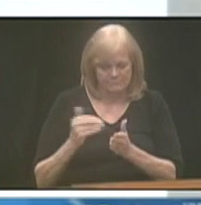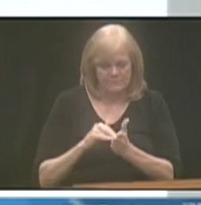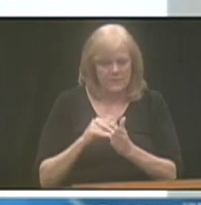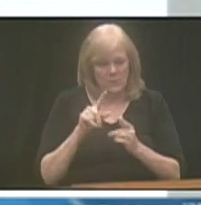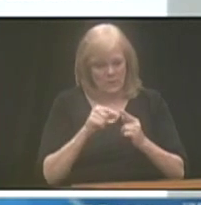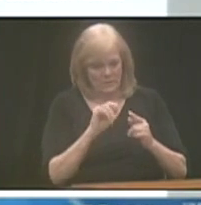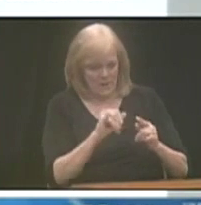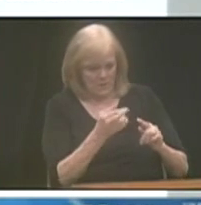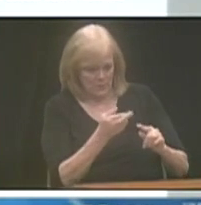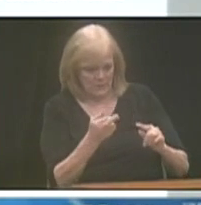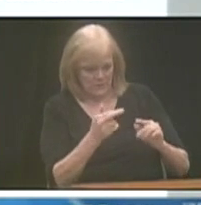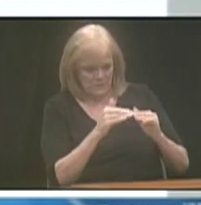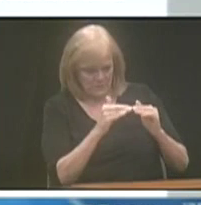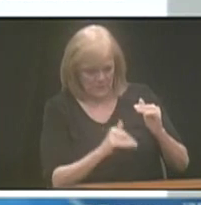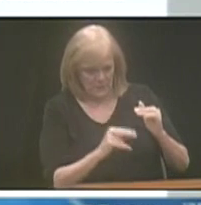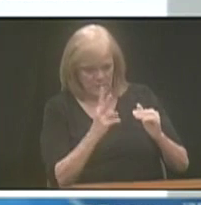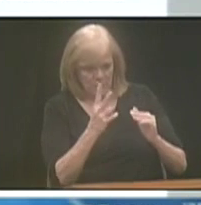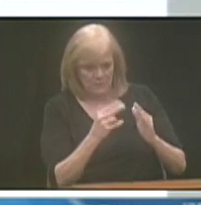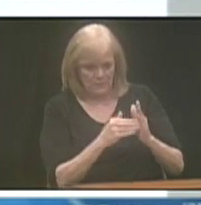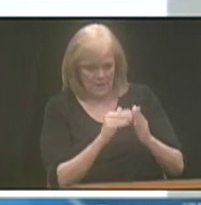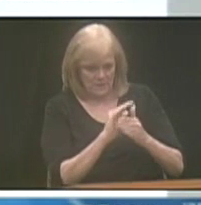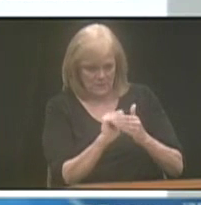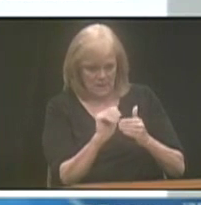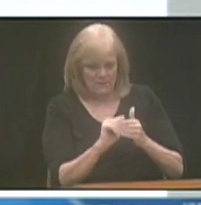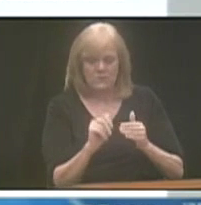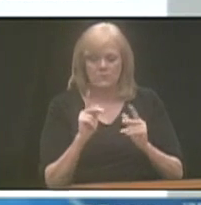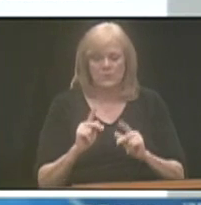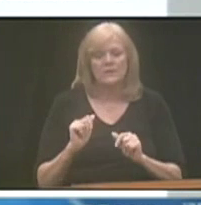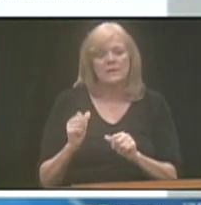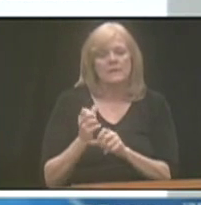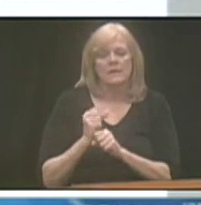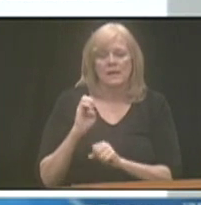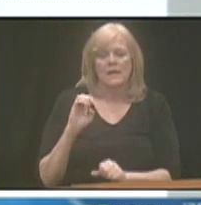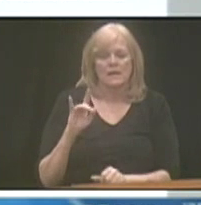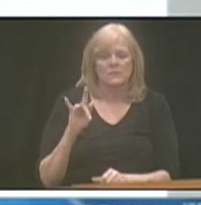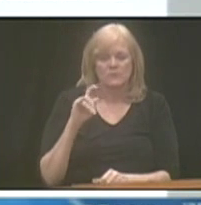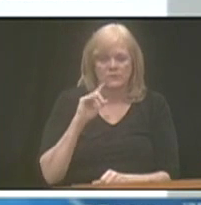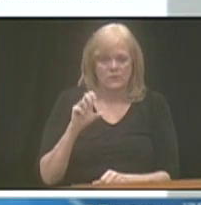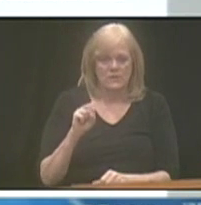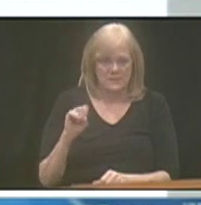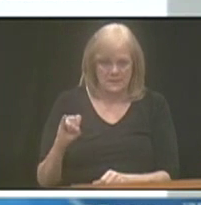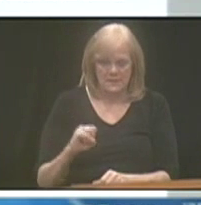limit goes below $2,000, and the person is otherwise eligible for SSI.